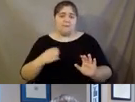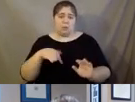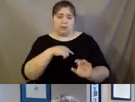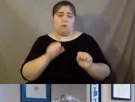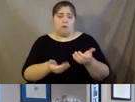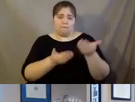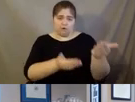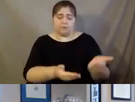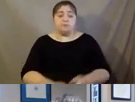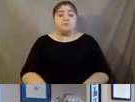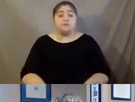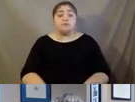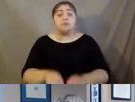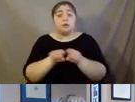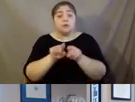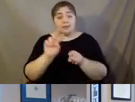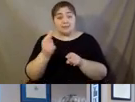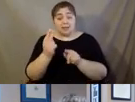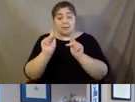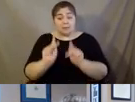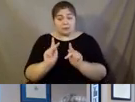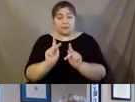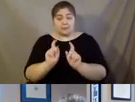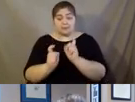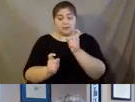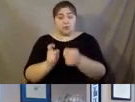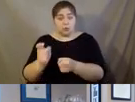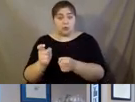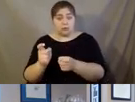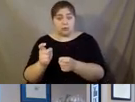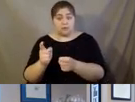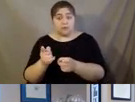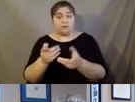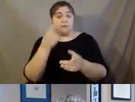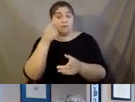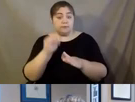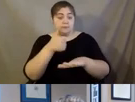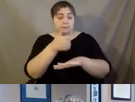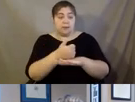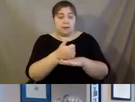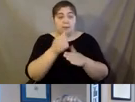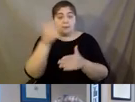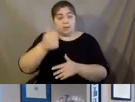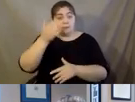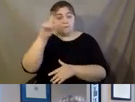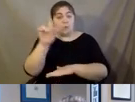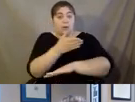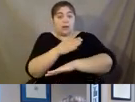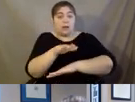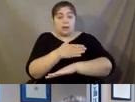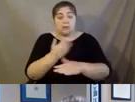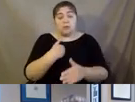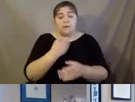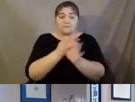So additionally, second donor stepped up and offered funding for a concert series. So we now have free high quality